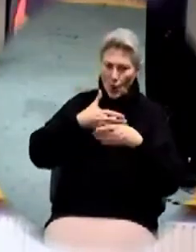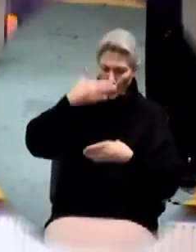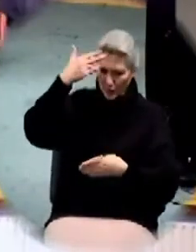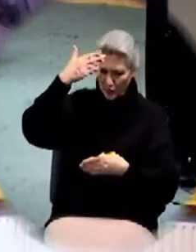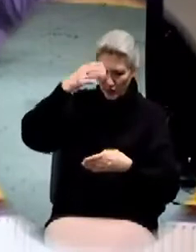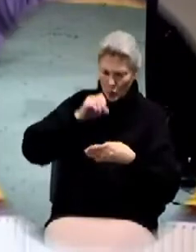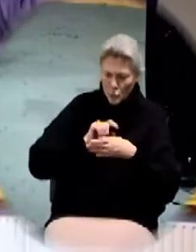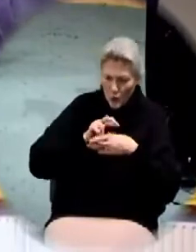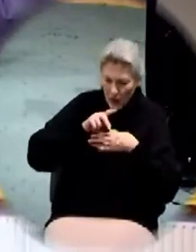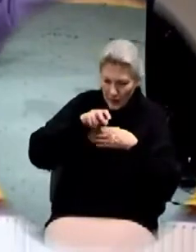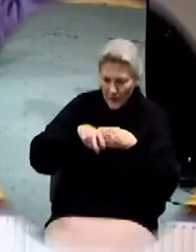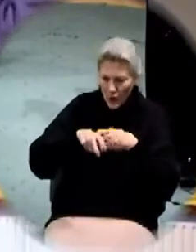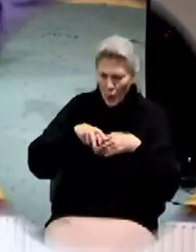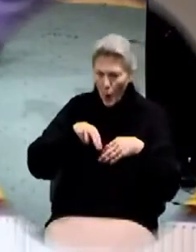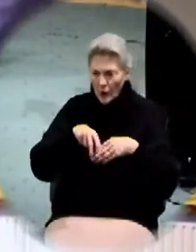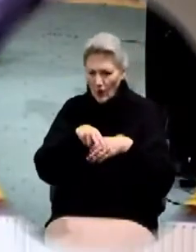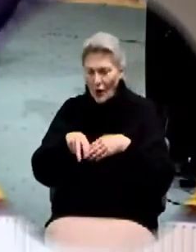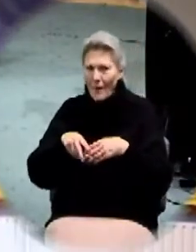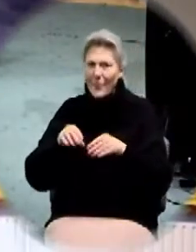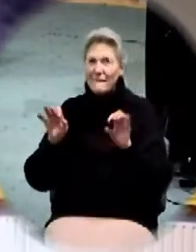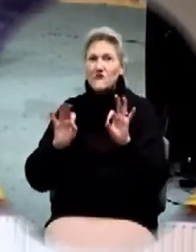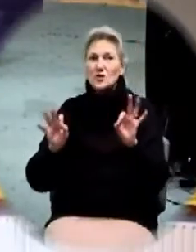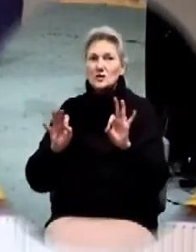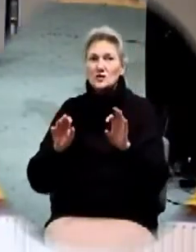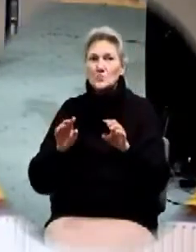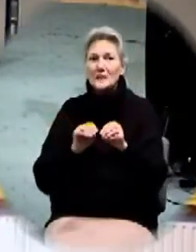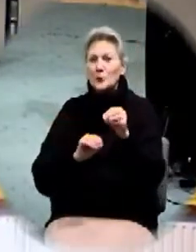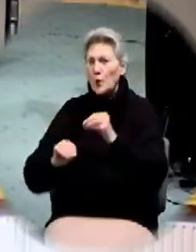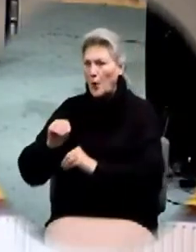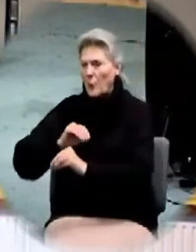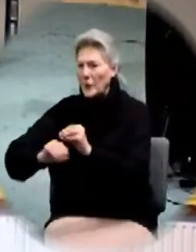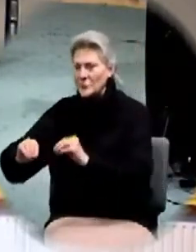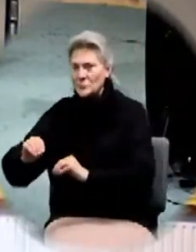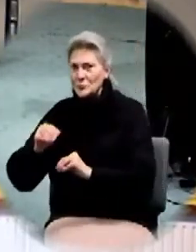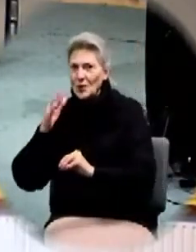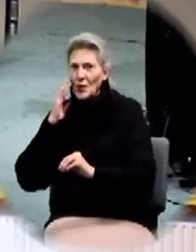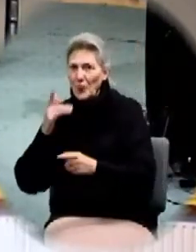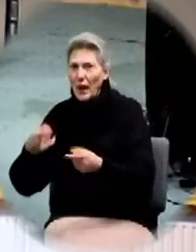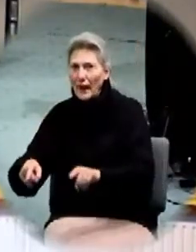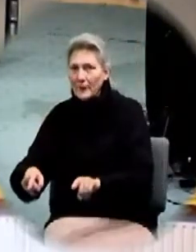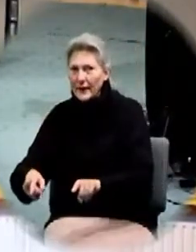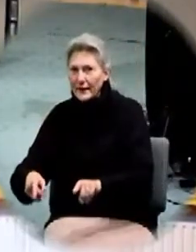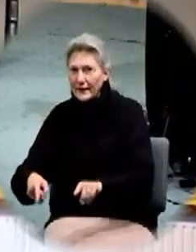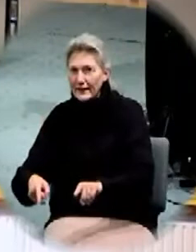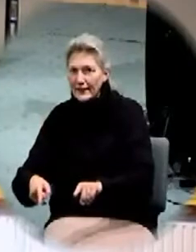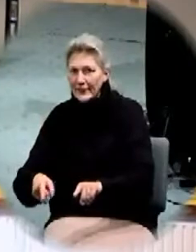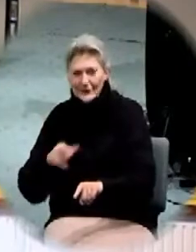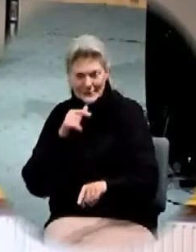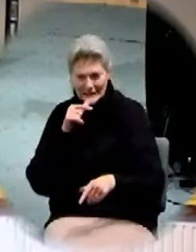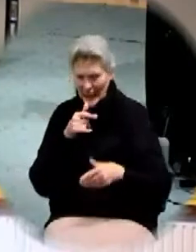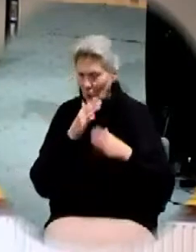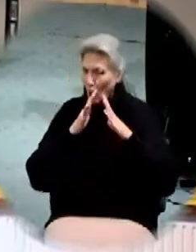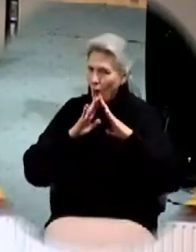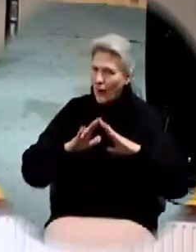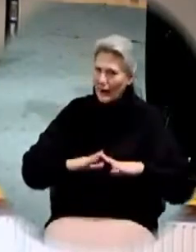walk across only to find that all the furniture had been arranged and you know what happened it wasn't very quiet